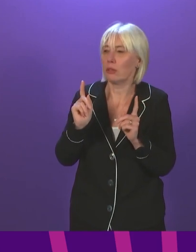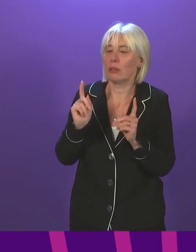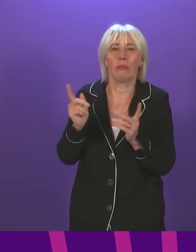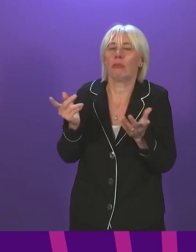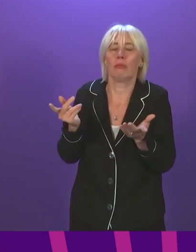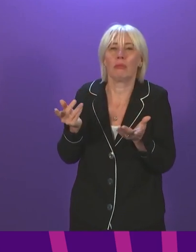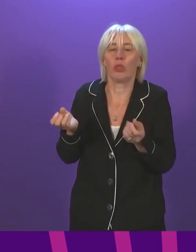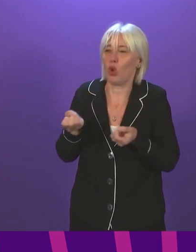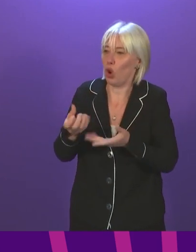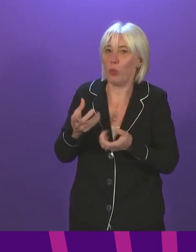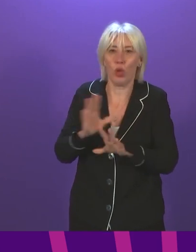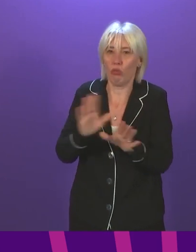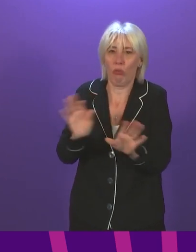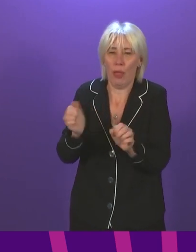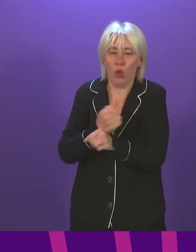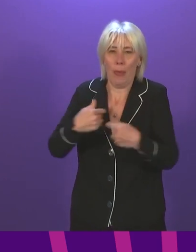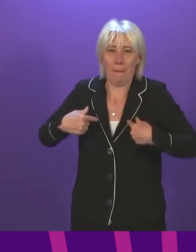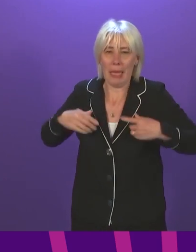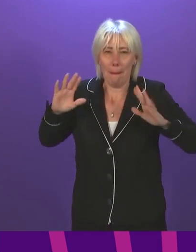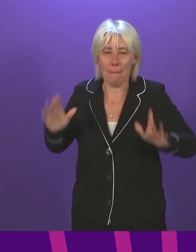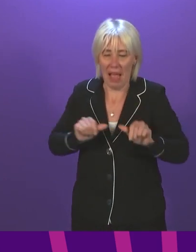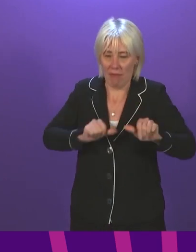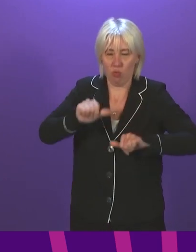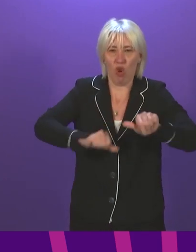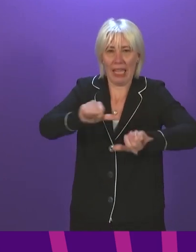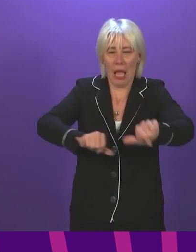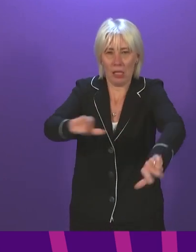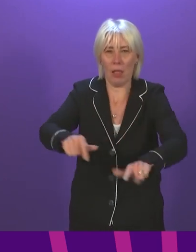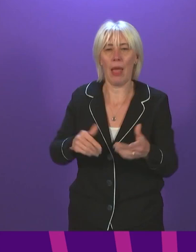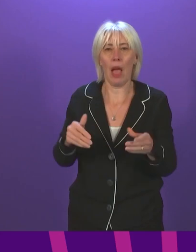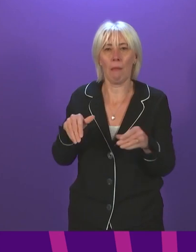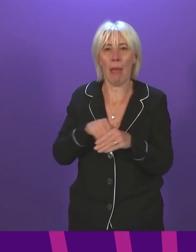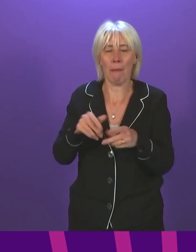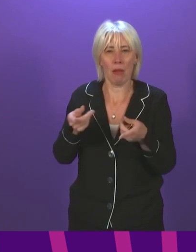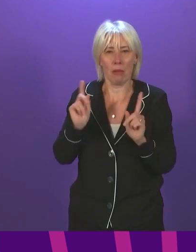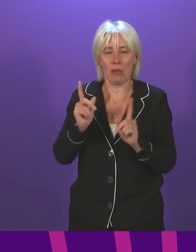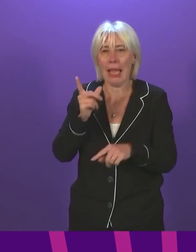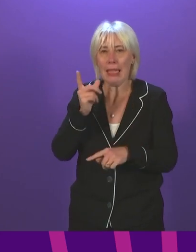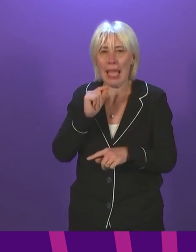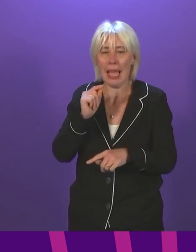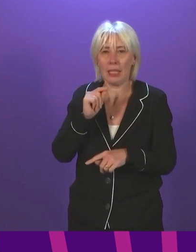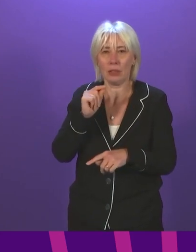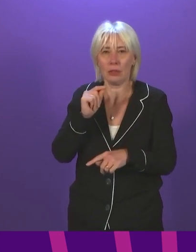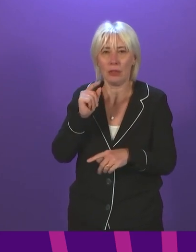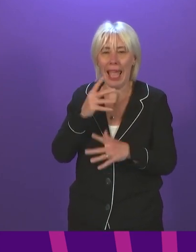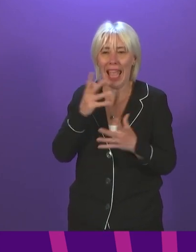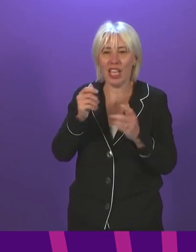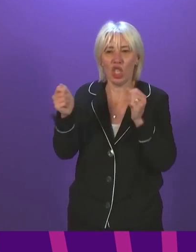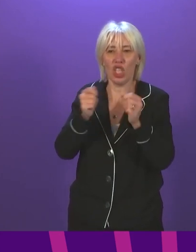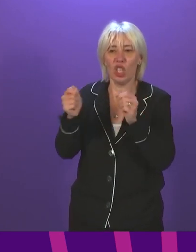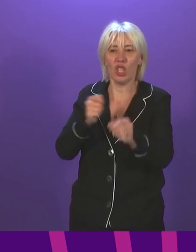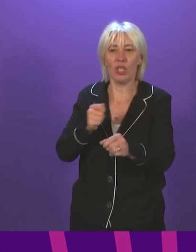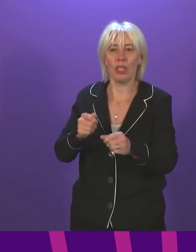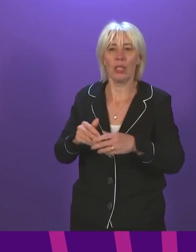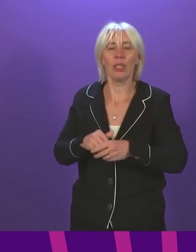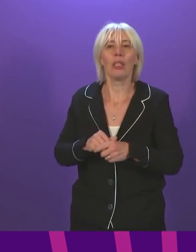for me. There is a mechanism by which members may accurately reflect any change they may wish